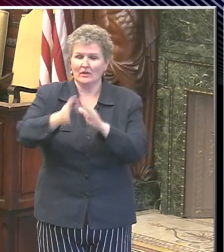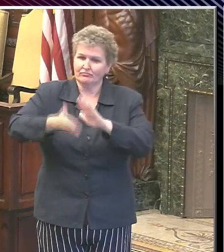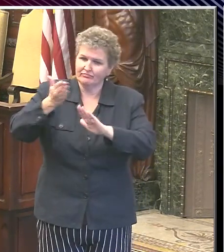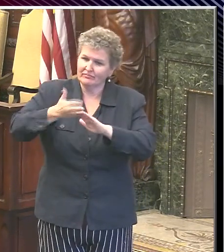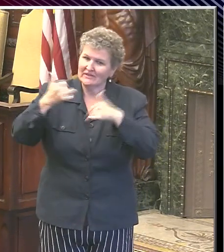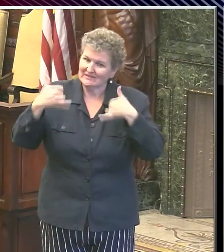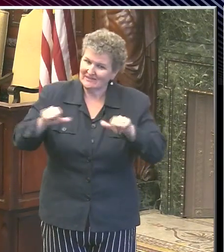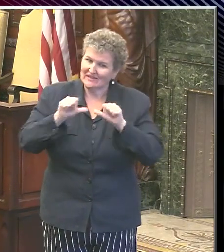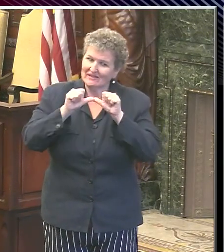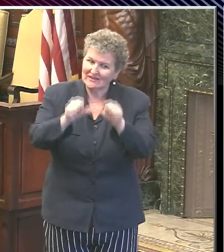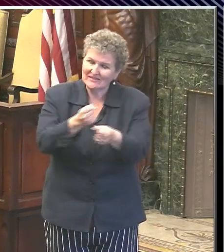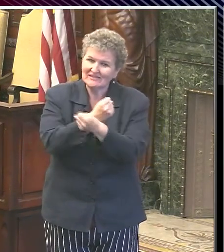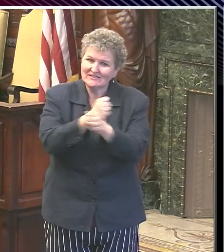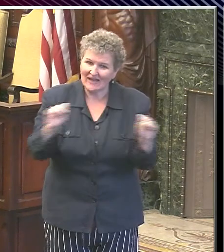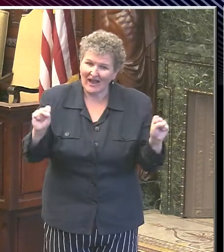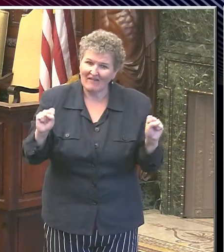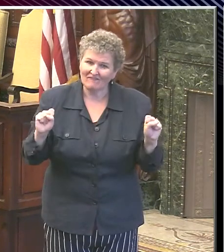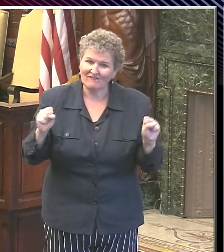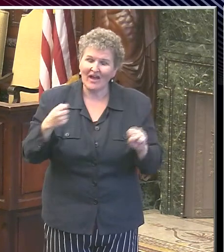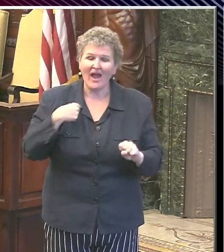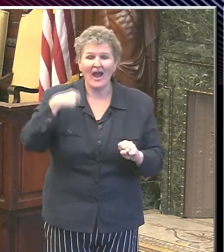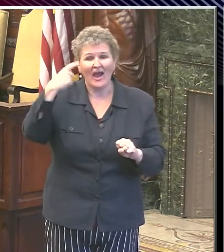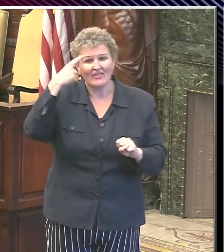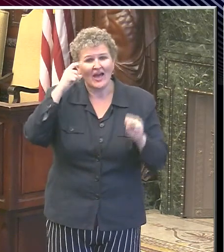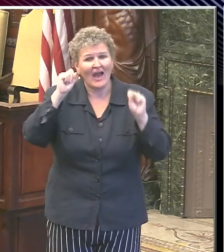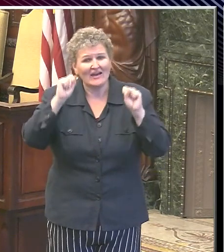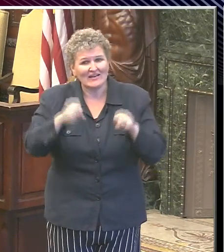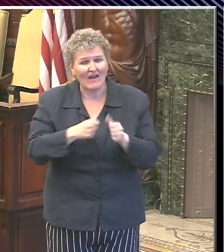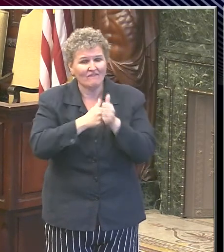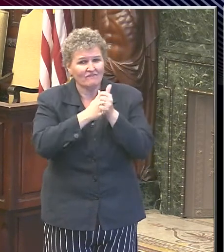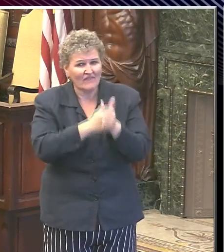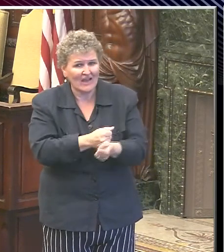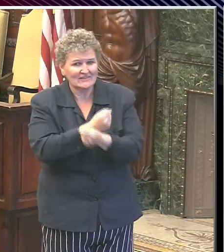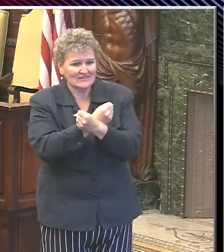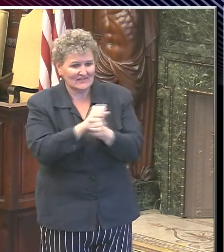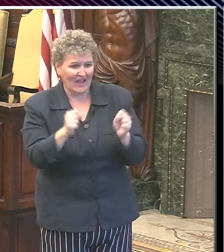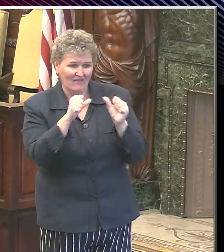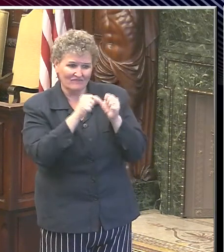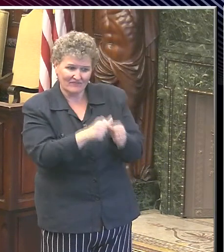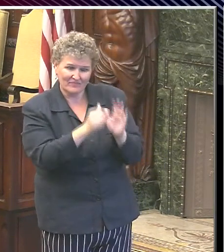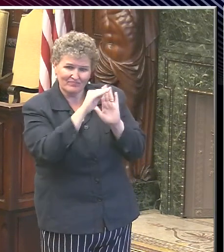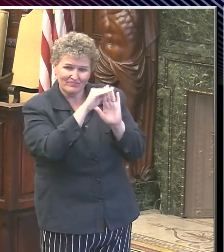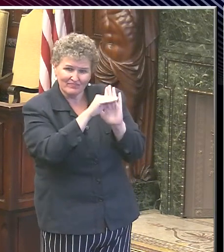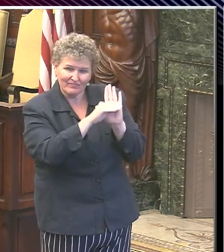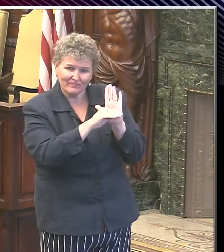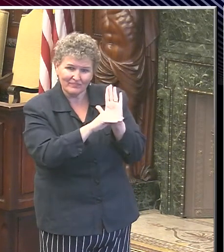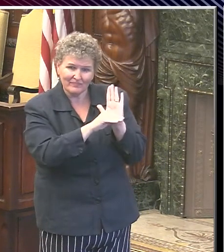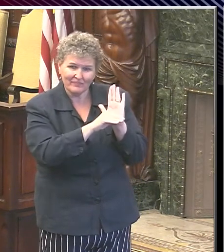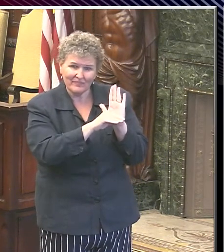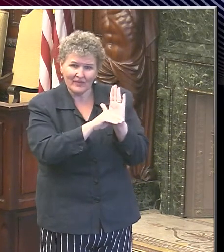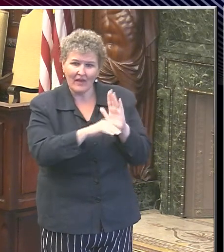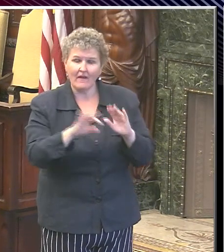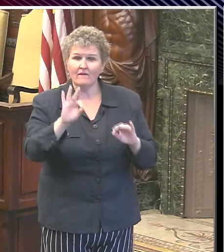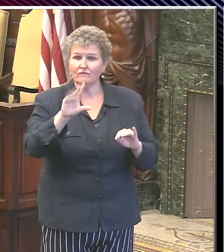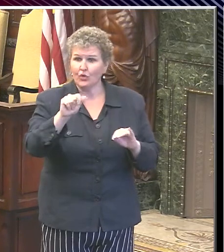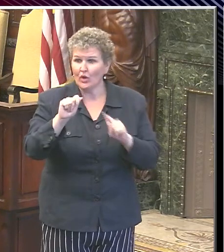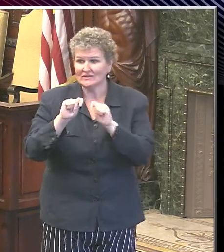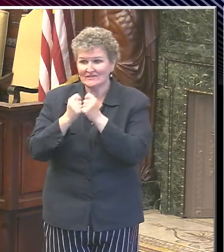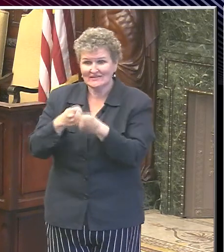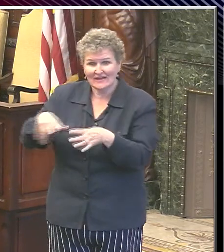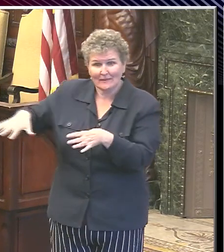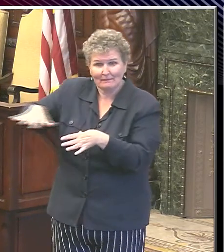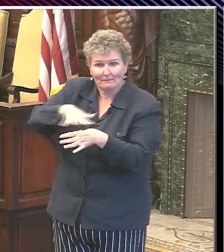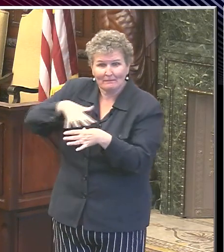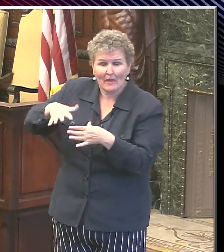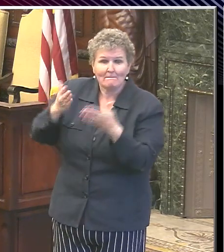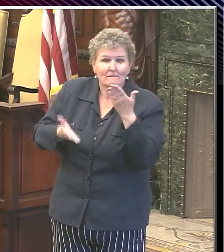I think they can if they follow their safety protocols. I'm concerned that the Marlins may not have. I don't know about the situation, but I think if